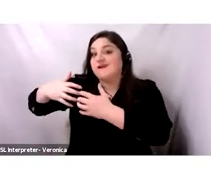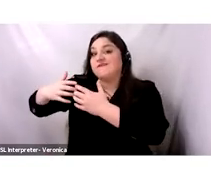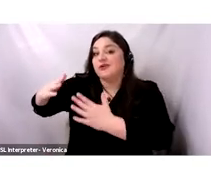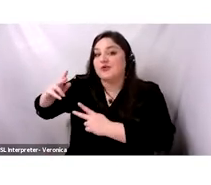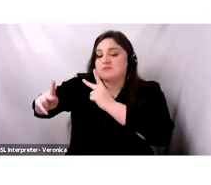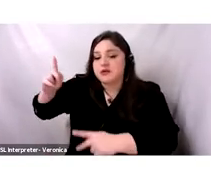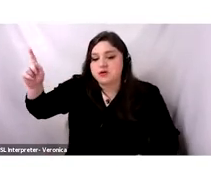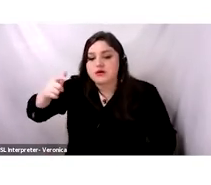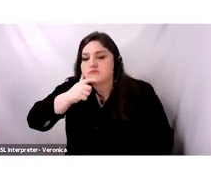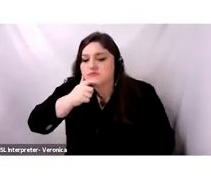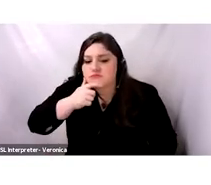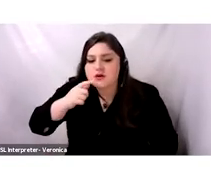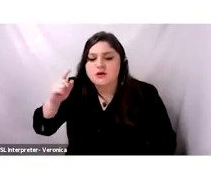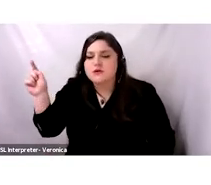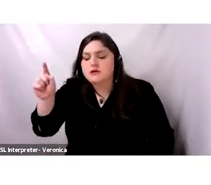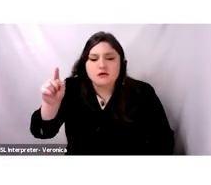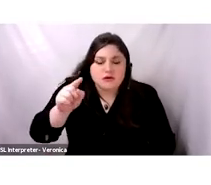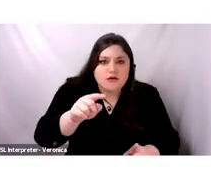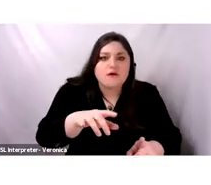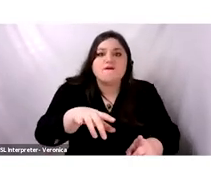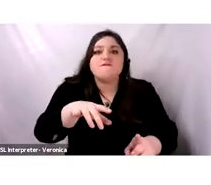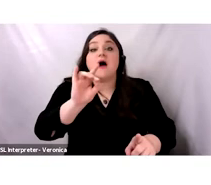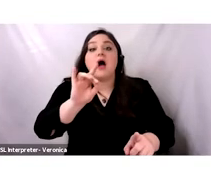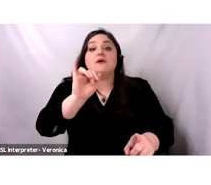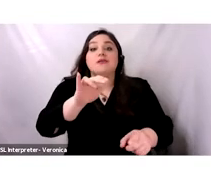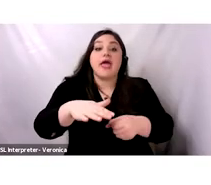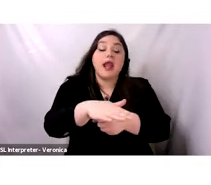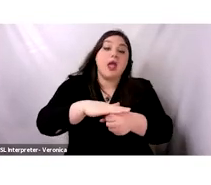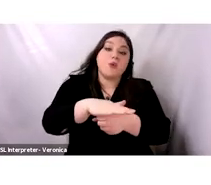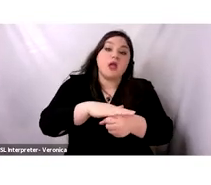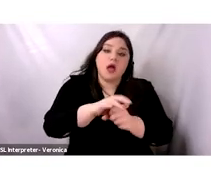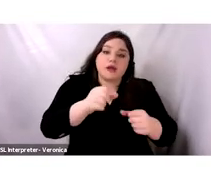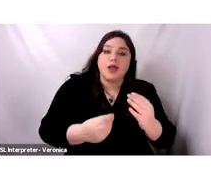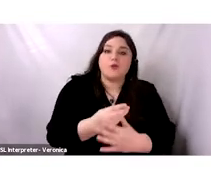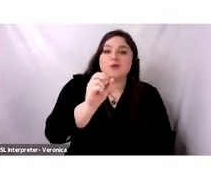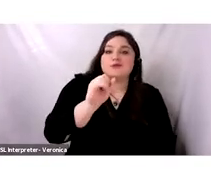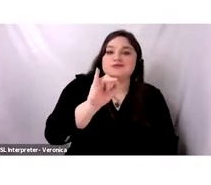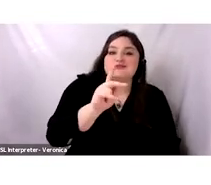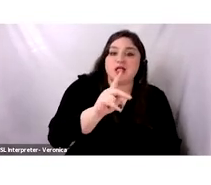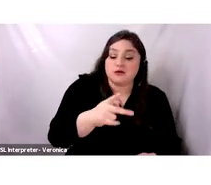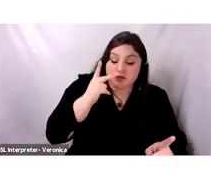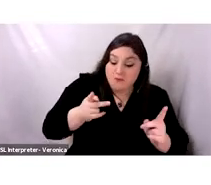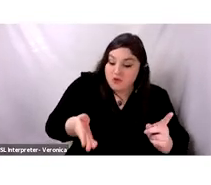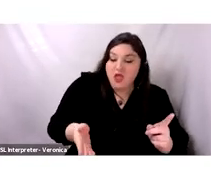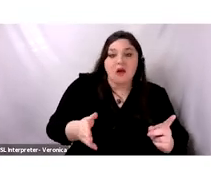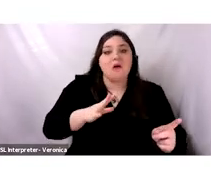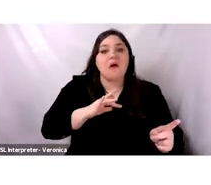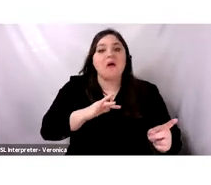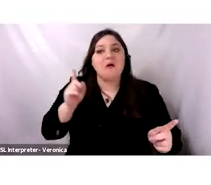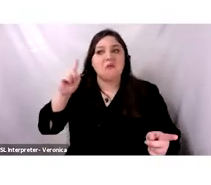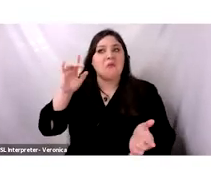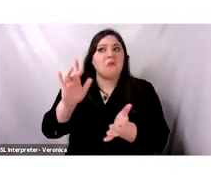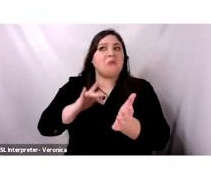Lebanon and used this population as a labor force to produce silk. and as you